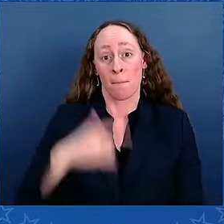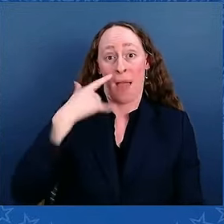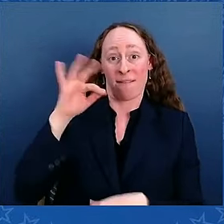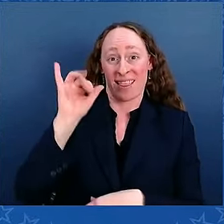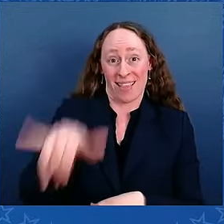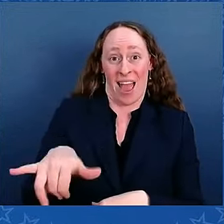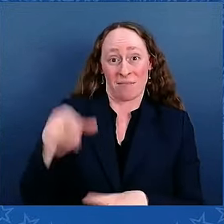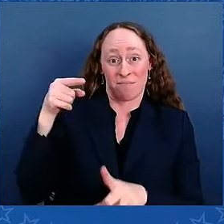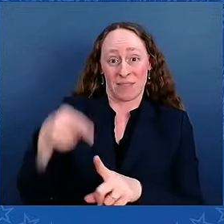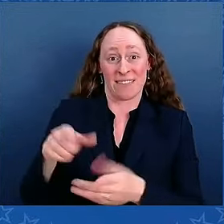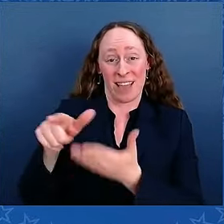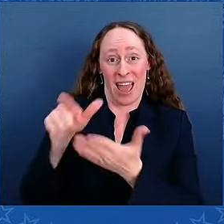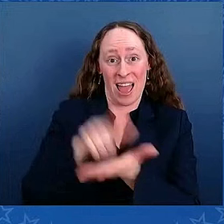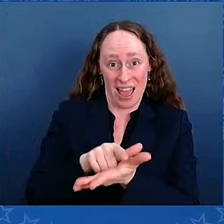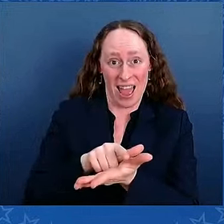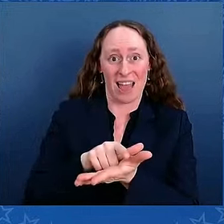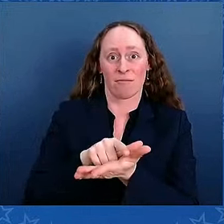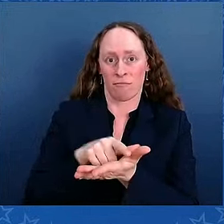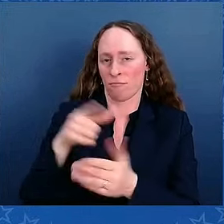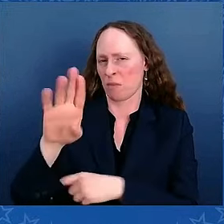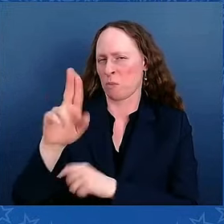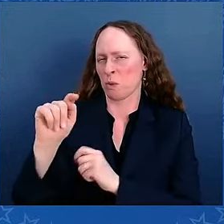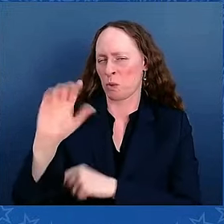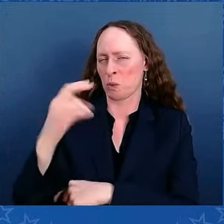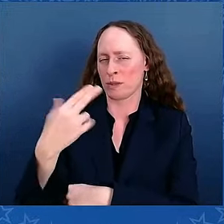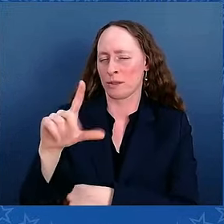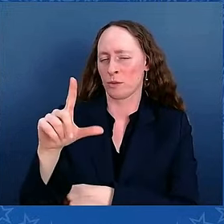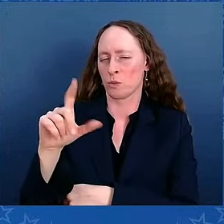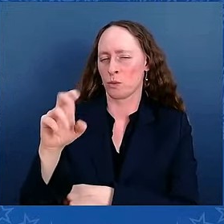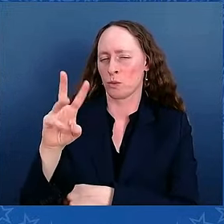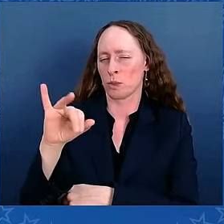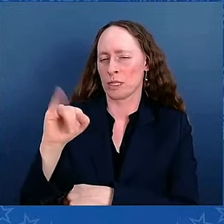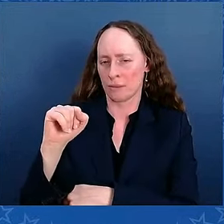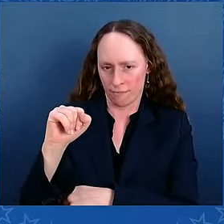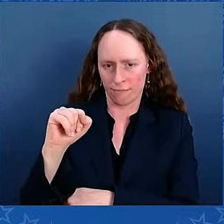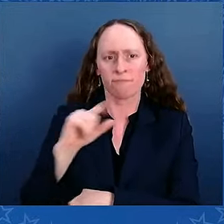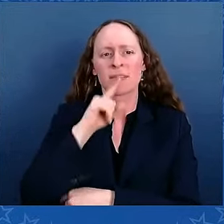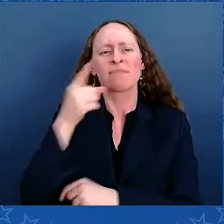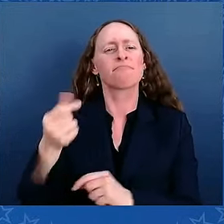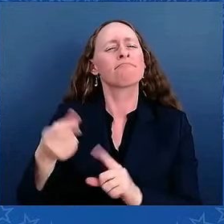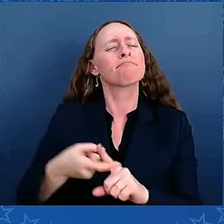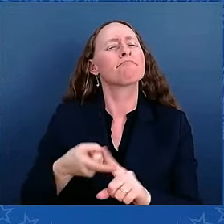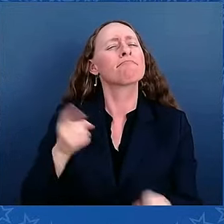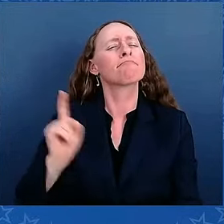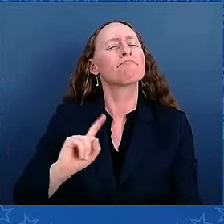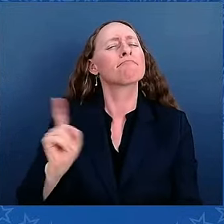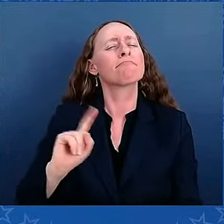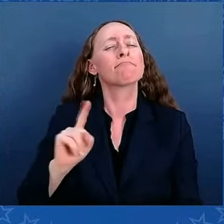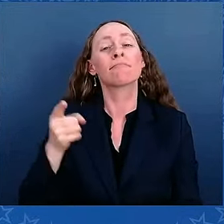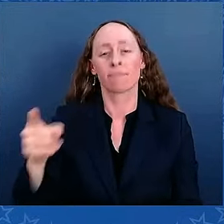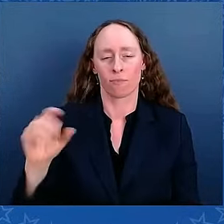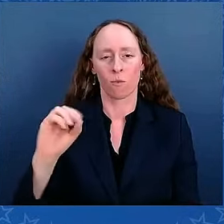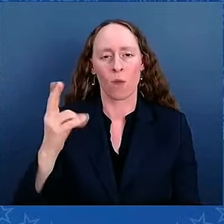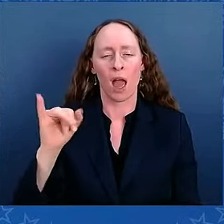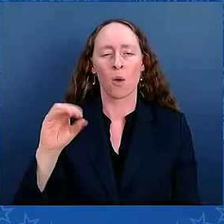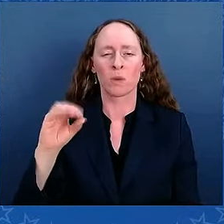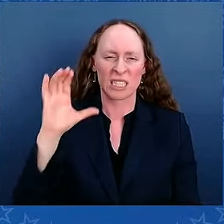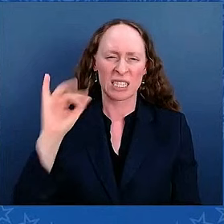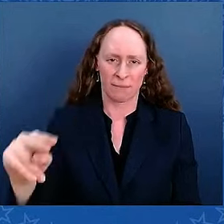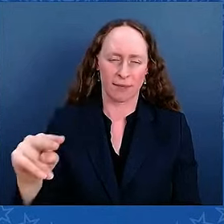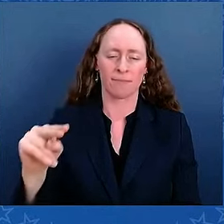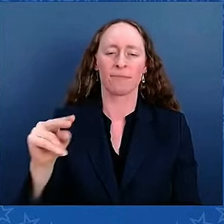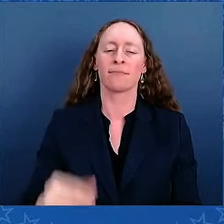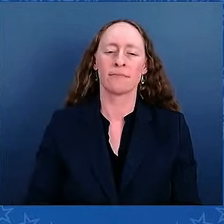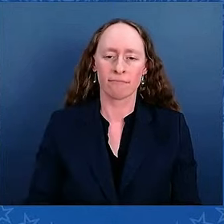a teamster from Cincinnati, Ohio, who had introduced this act that would save these pensions to make us whole again.